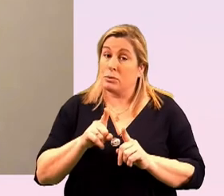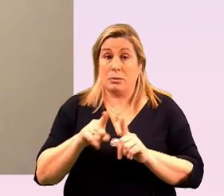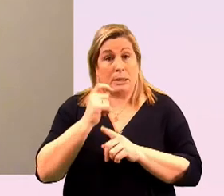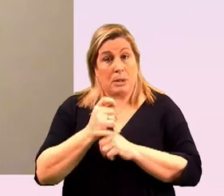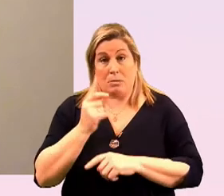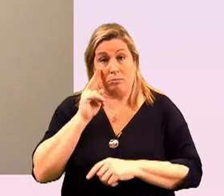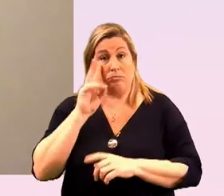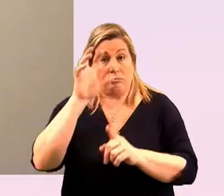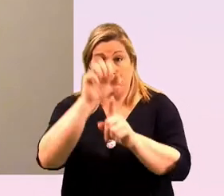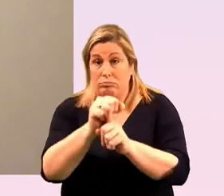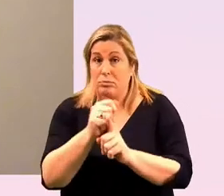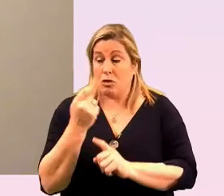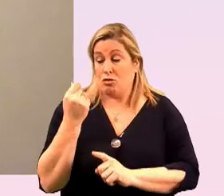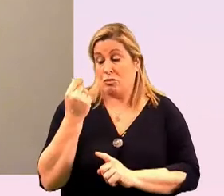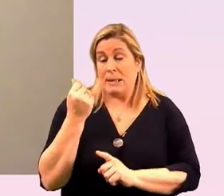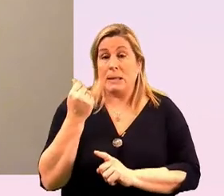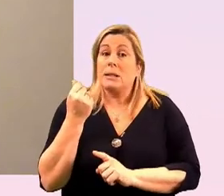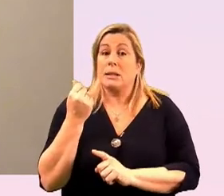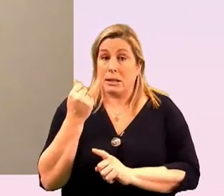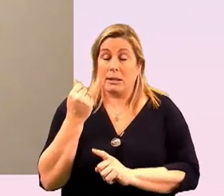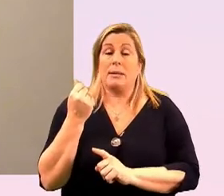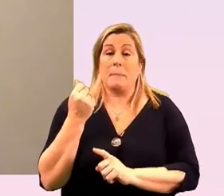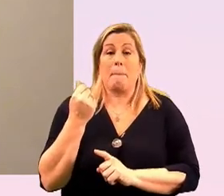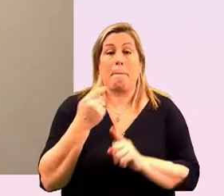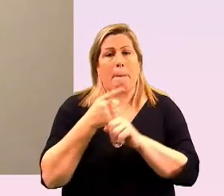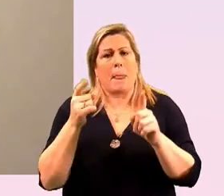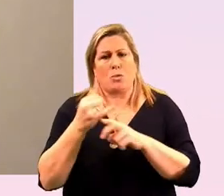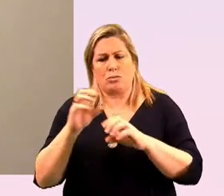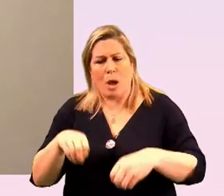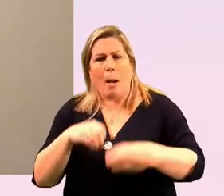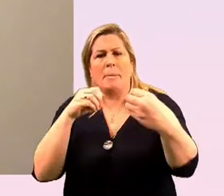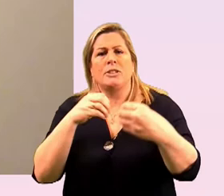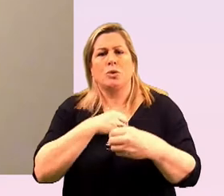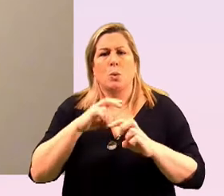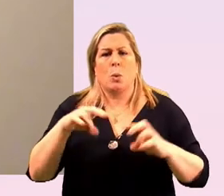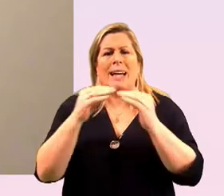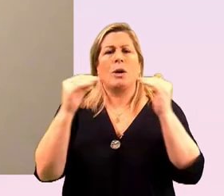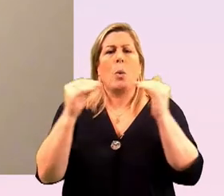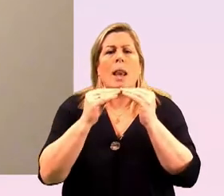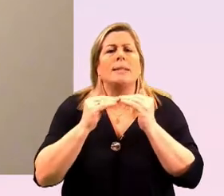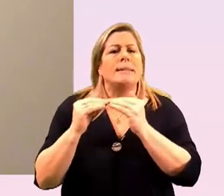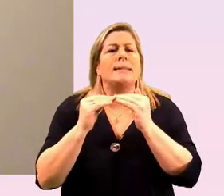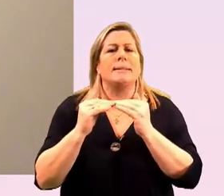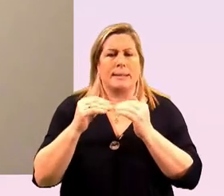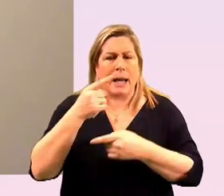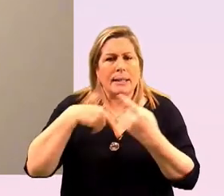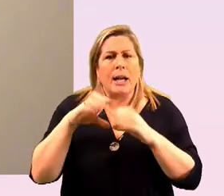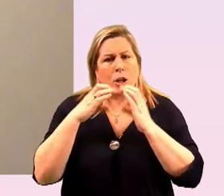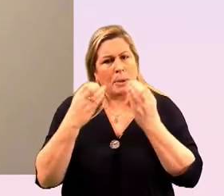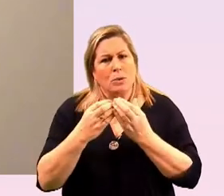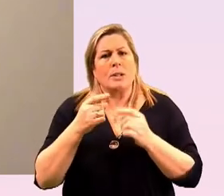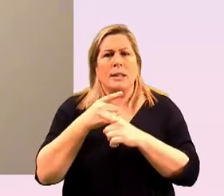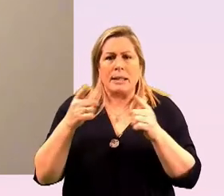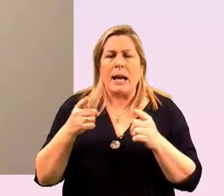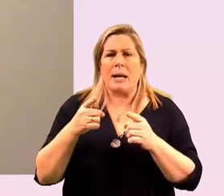recent events how those who are in opposition to equality and to our communities how they're